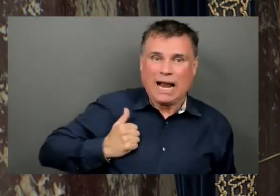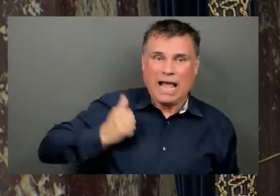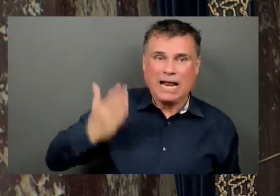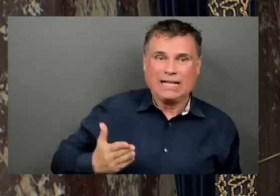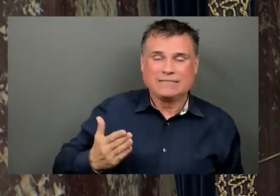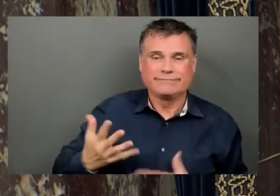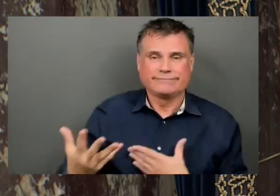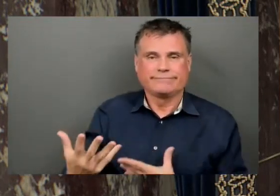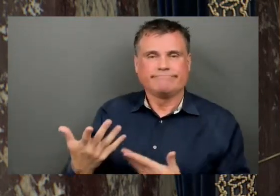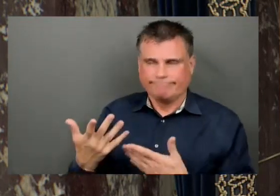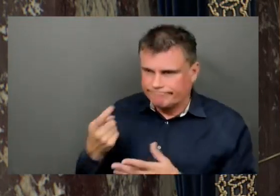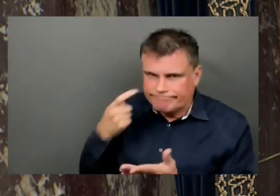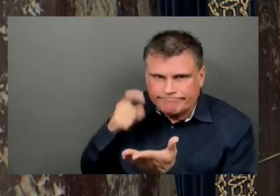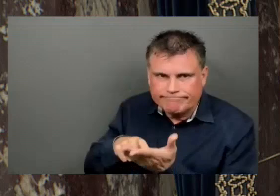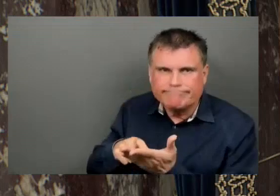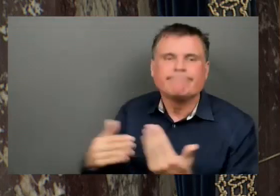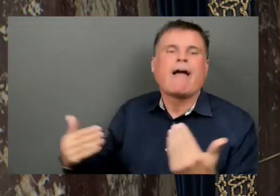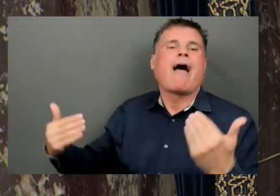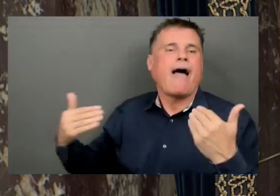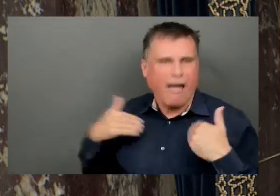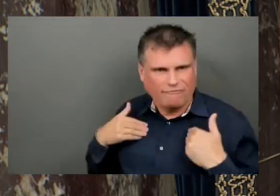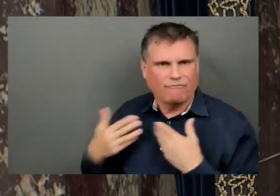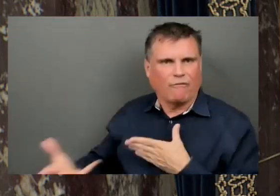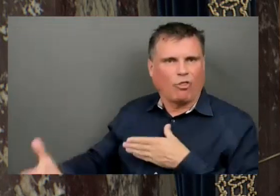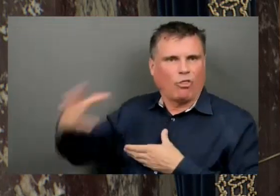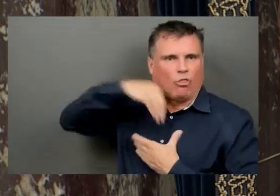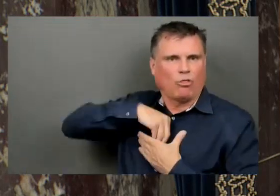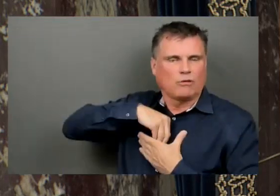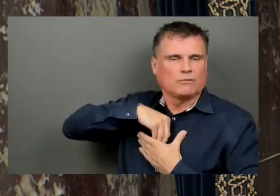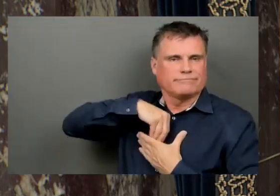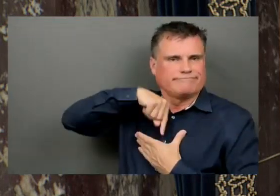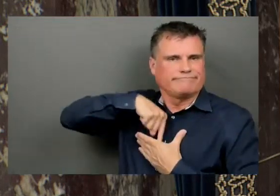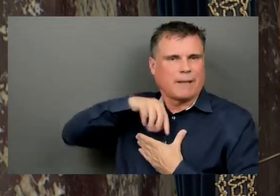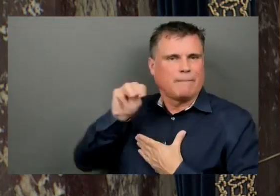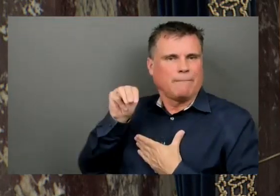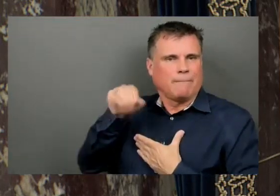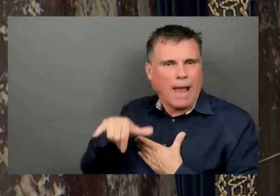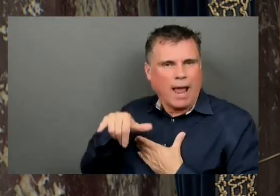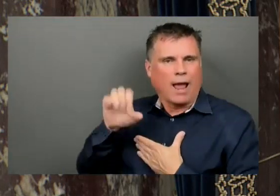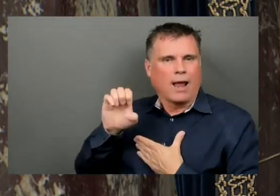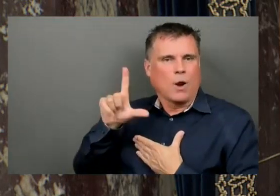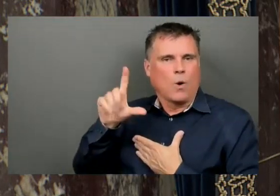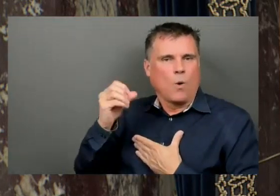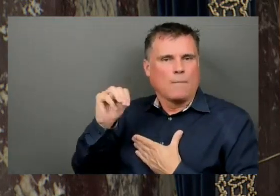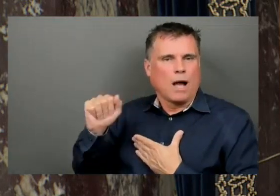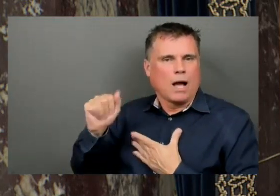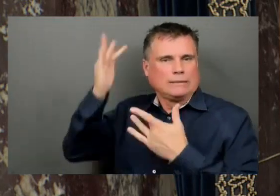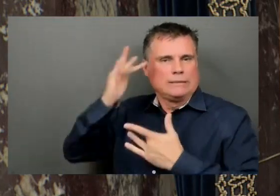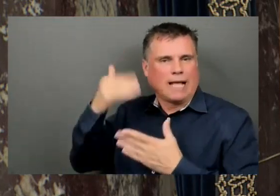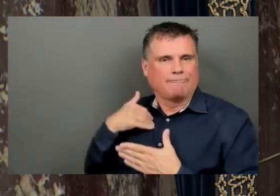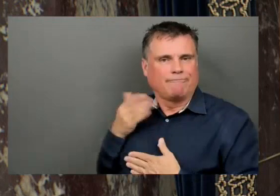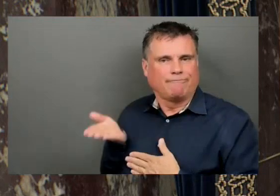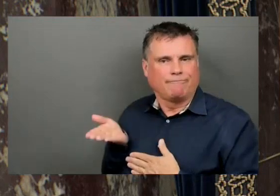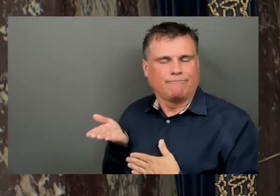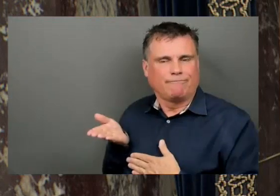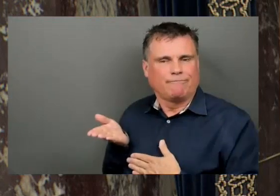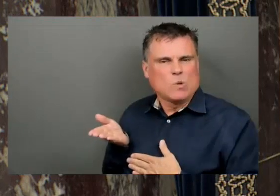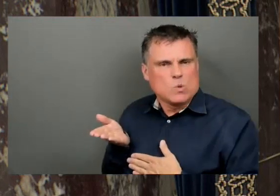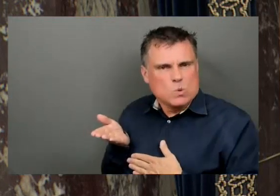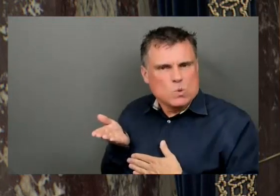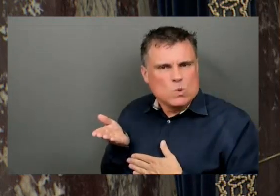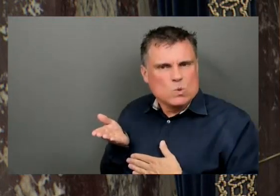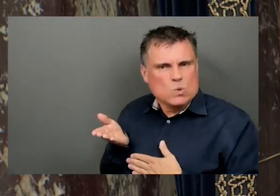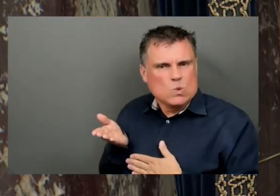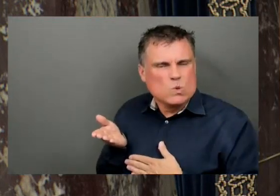Stats Canada reports that myeloma is increasing at a higher rate than any other type of cancer for males and at the second highest rate for